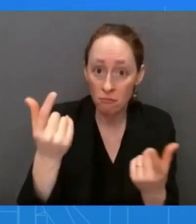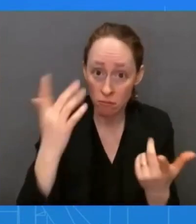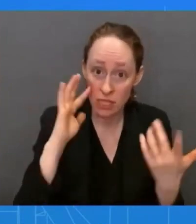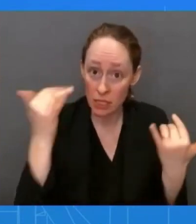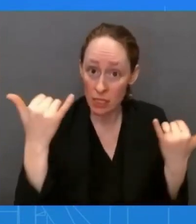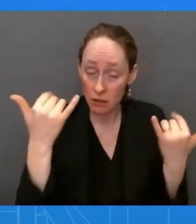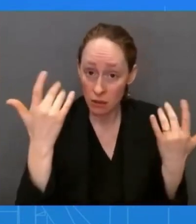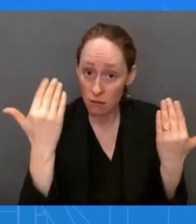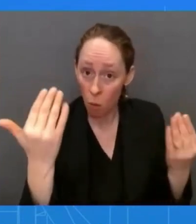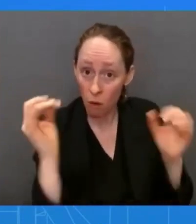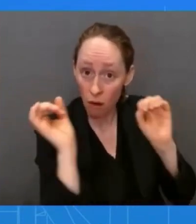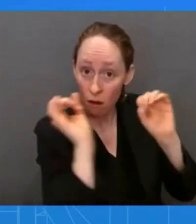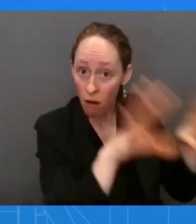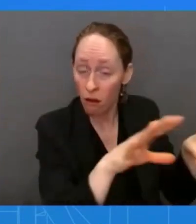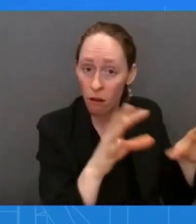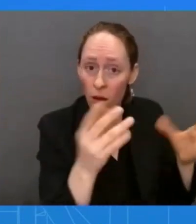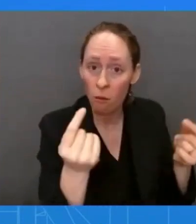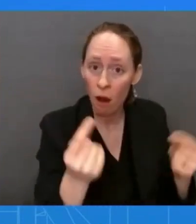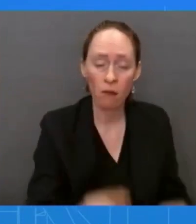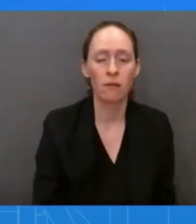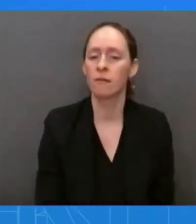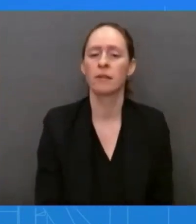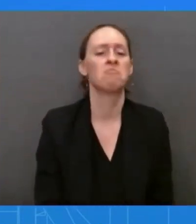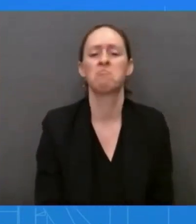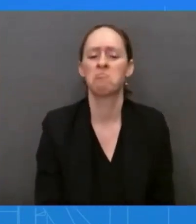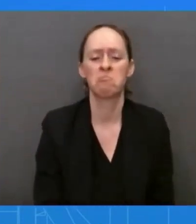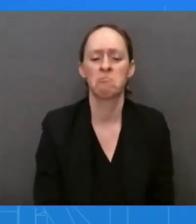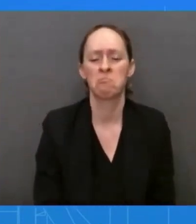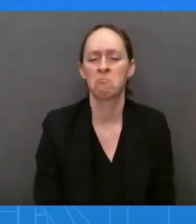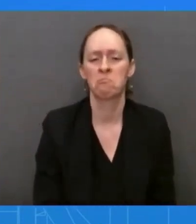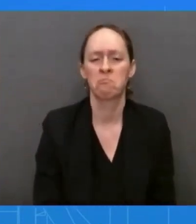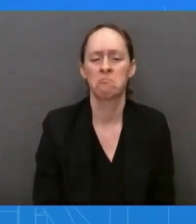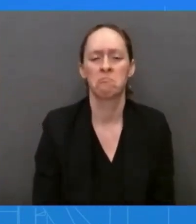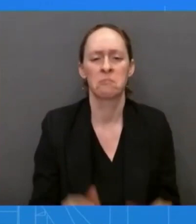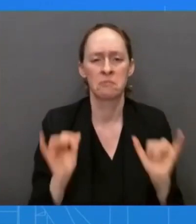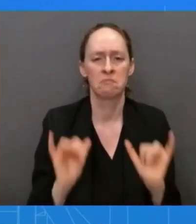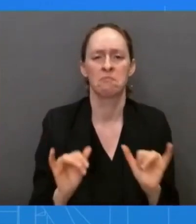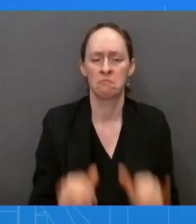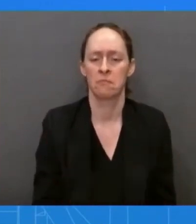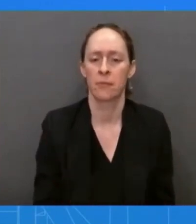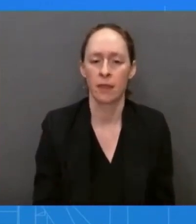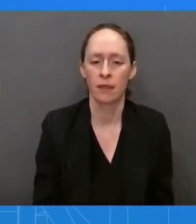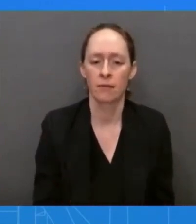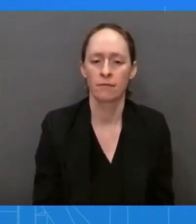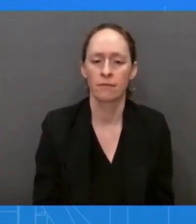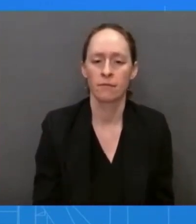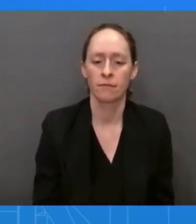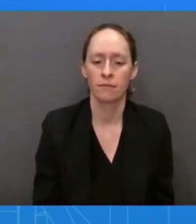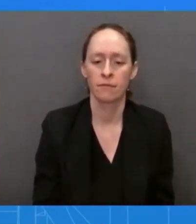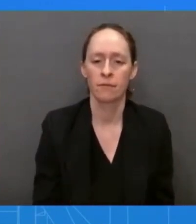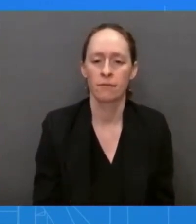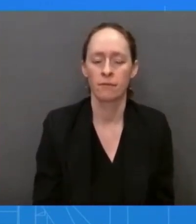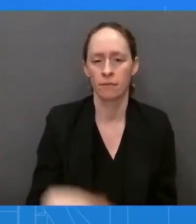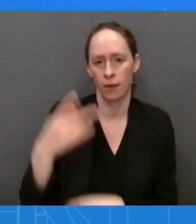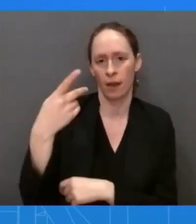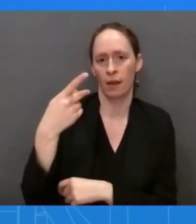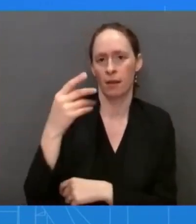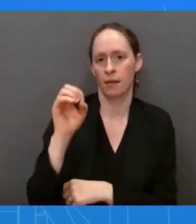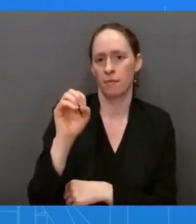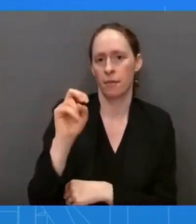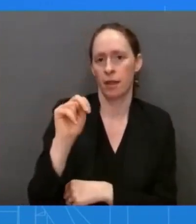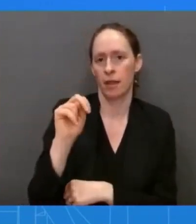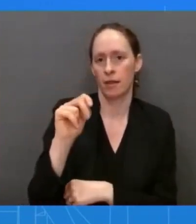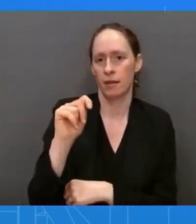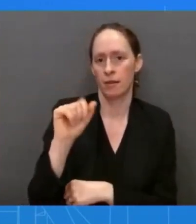jets at this time. Nothing to speak to. I think the Pentagon laid out in more detail yesterday the decision making on the